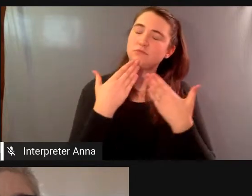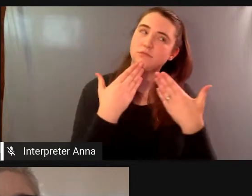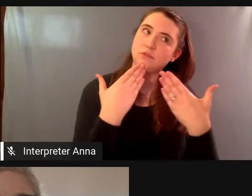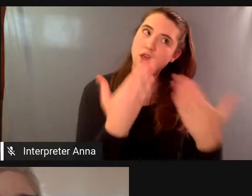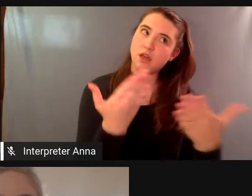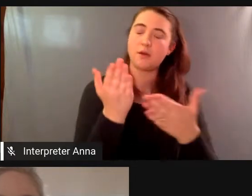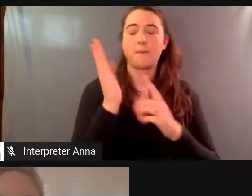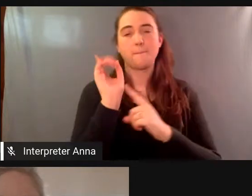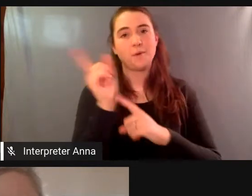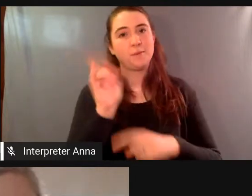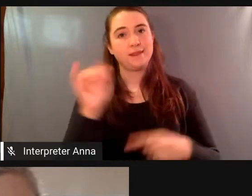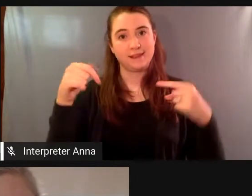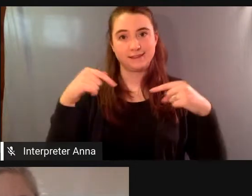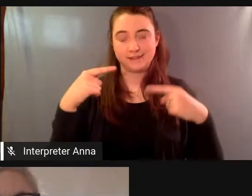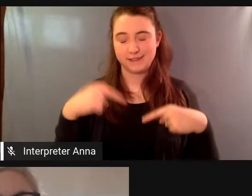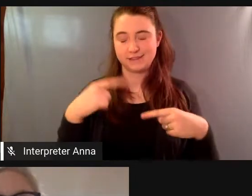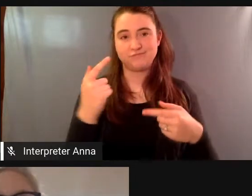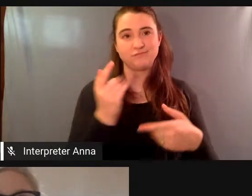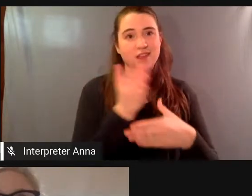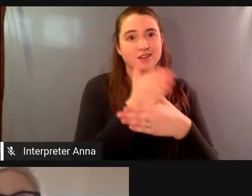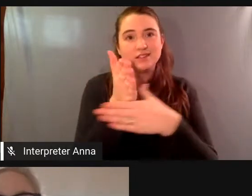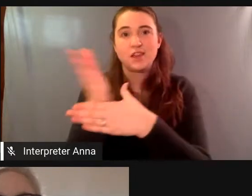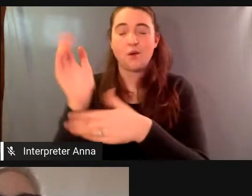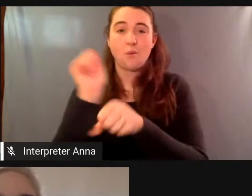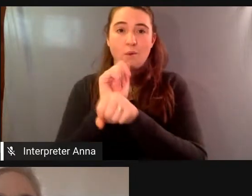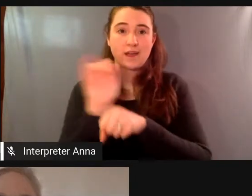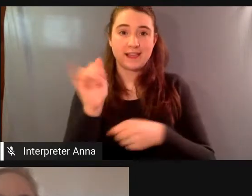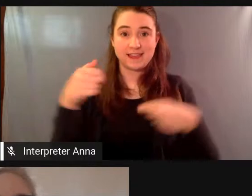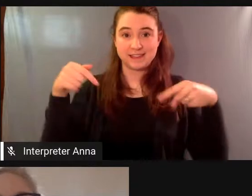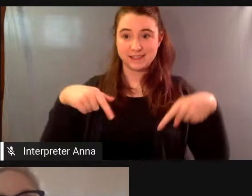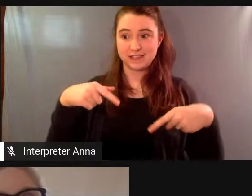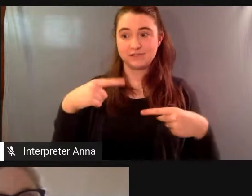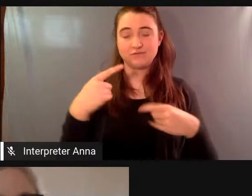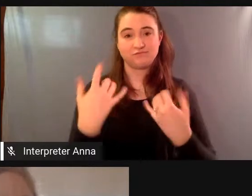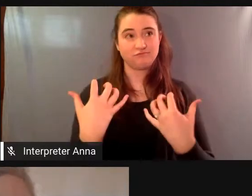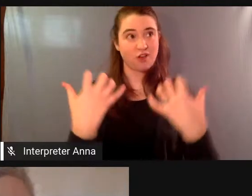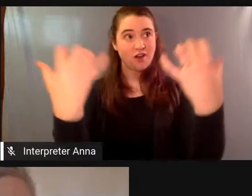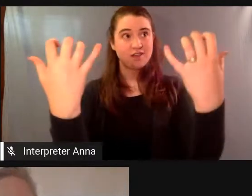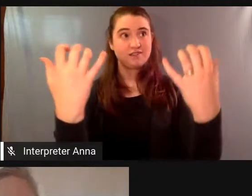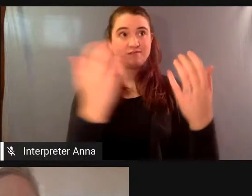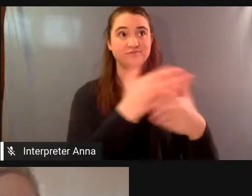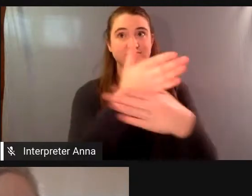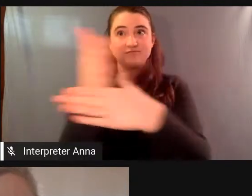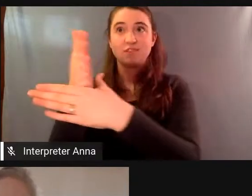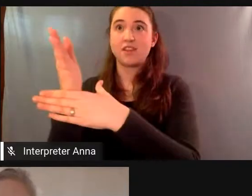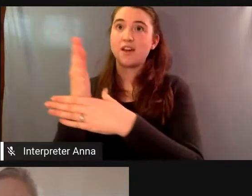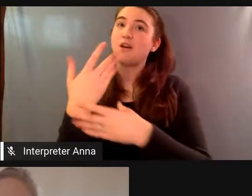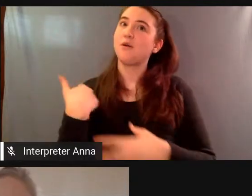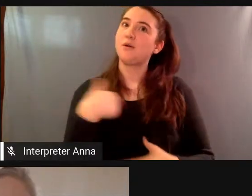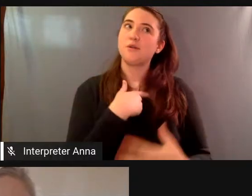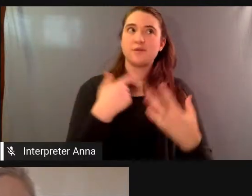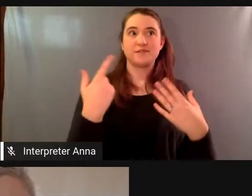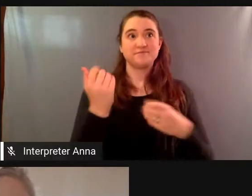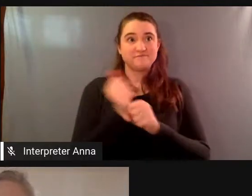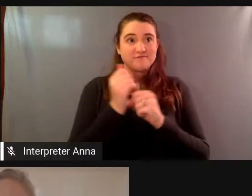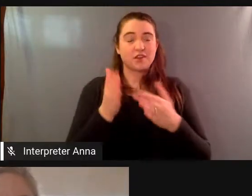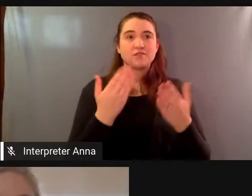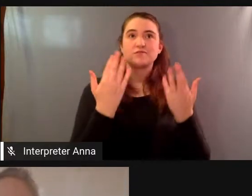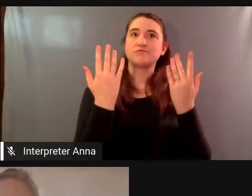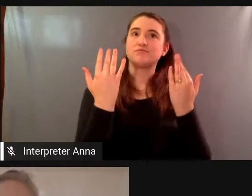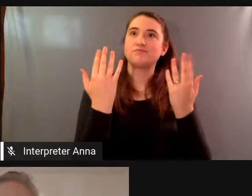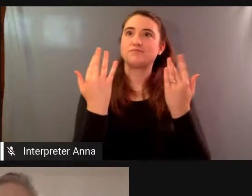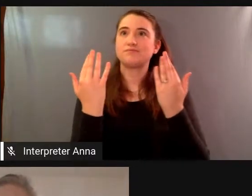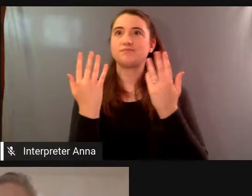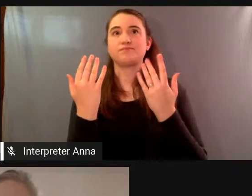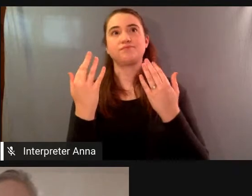sharing work like this with audiences is a special treat it's kind of the the moment we as curators all wait for so we will certainly